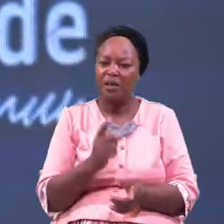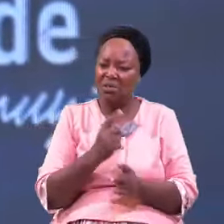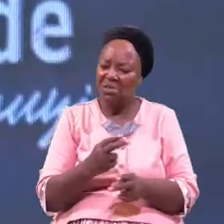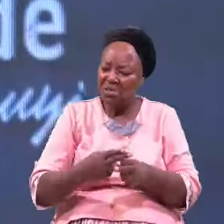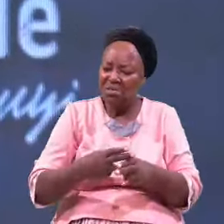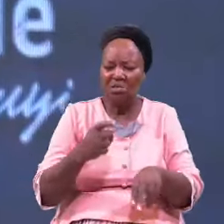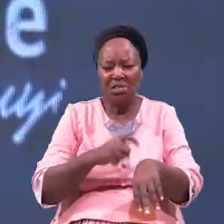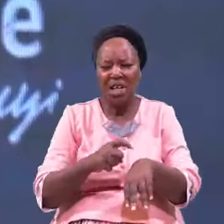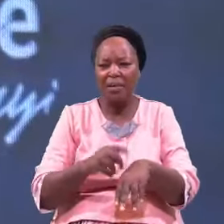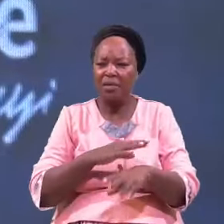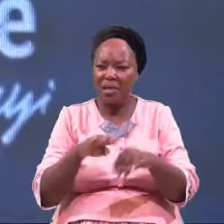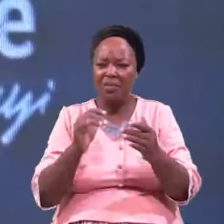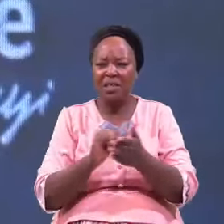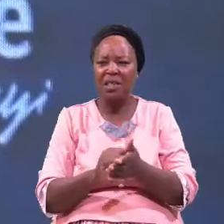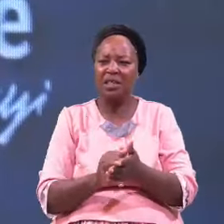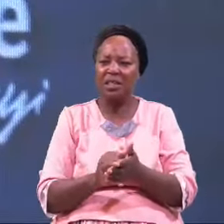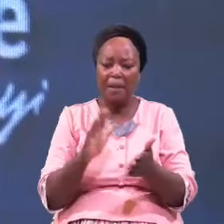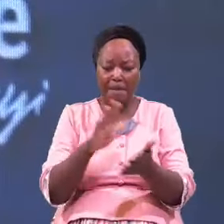Will Give You The Cut You Feel